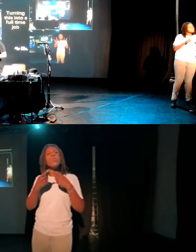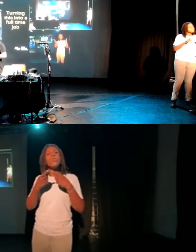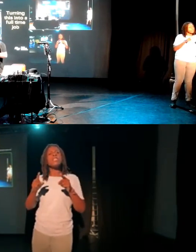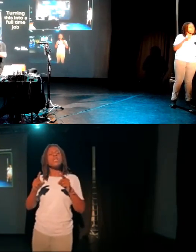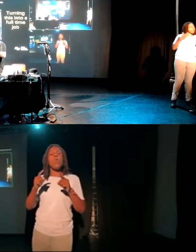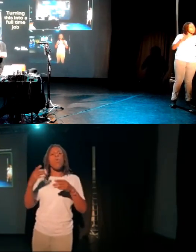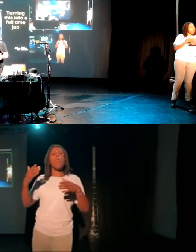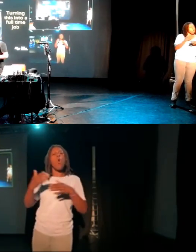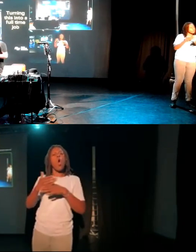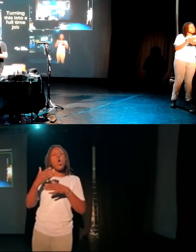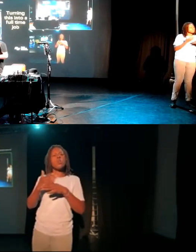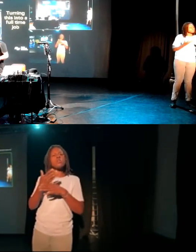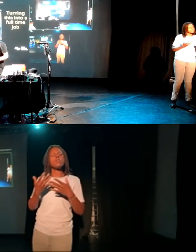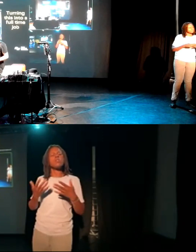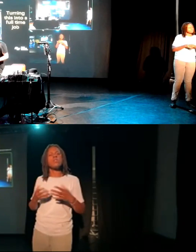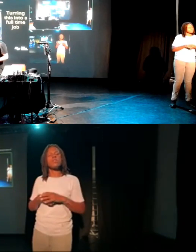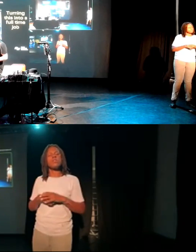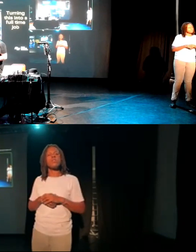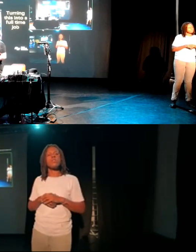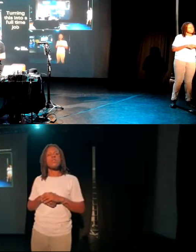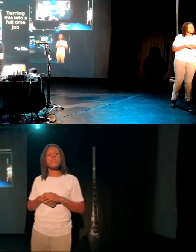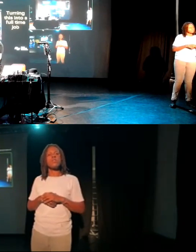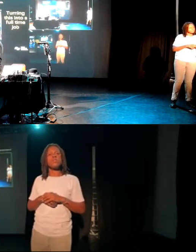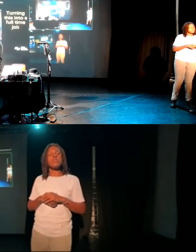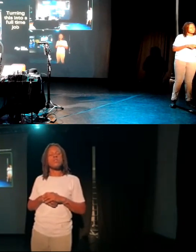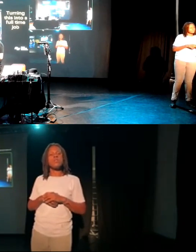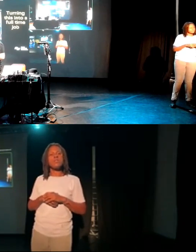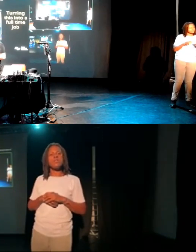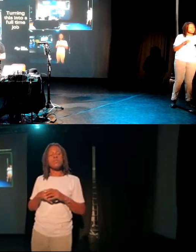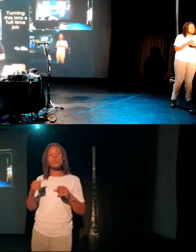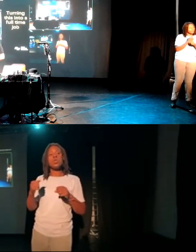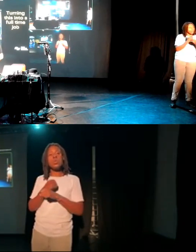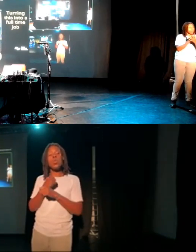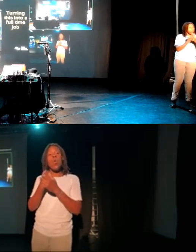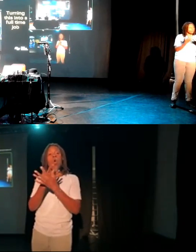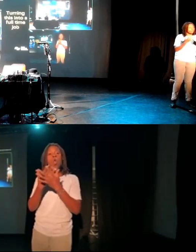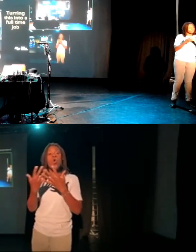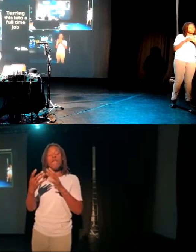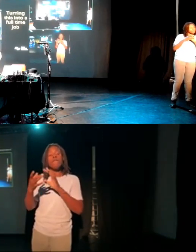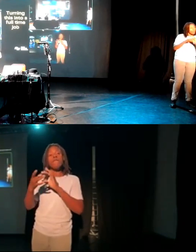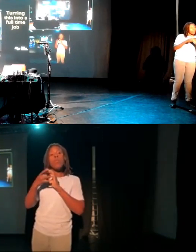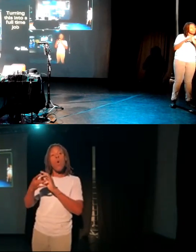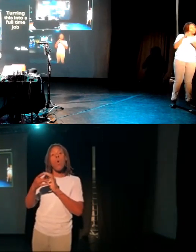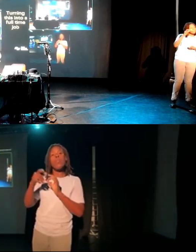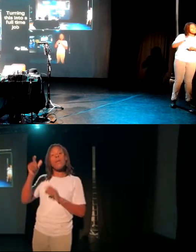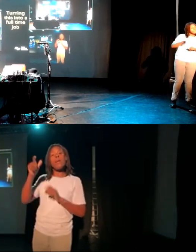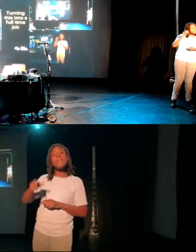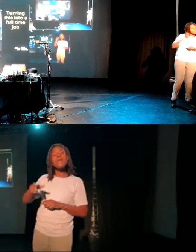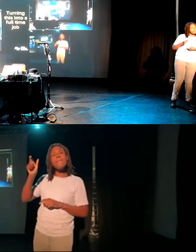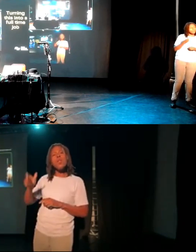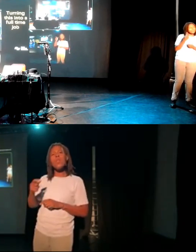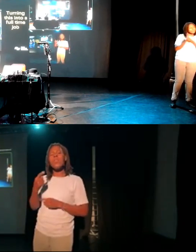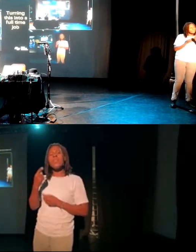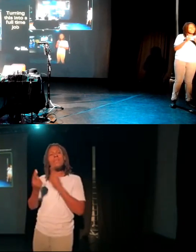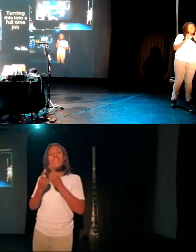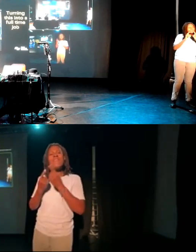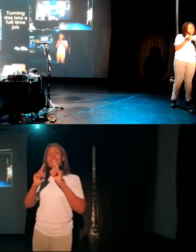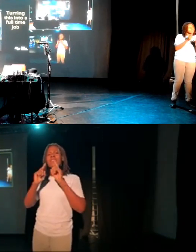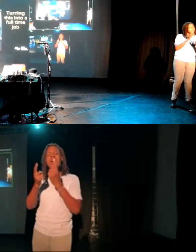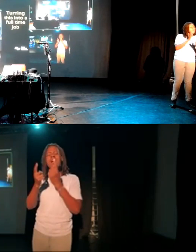And I am, among other things, the disability lead. So we do a lot of work with people who find it challenging to access